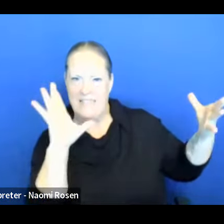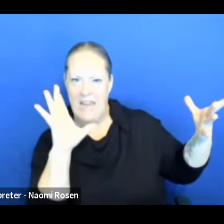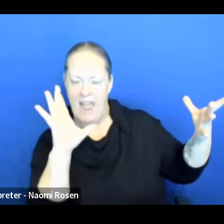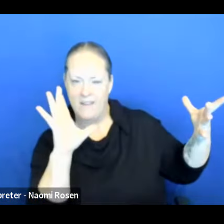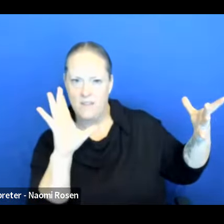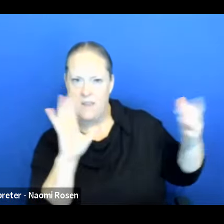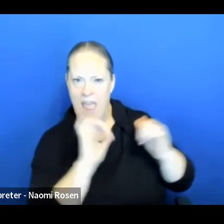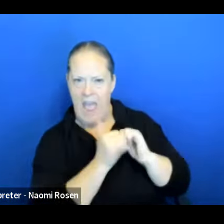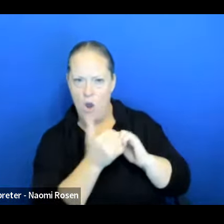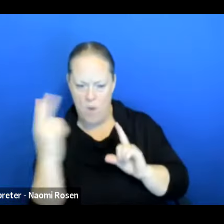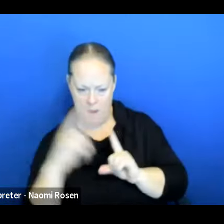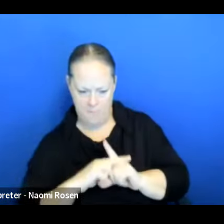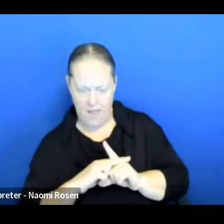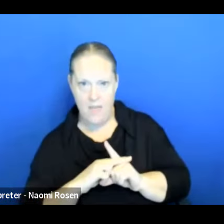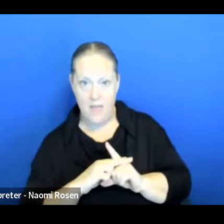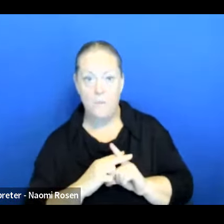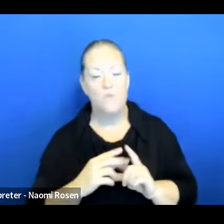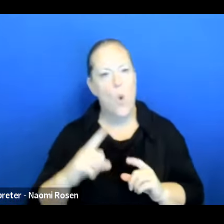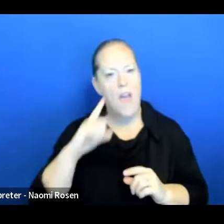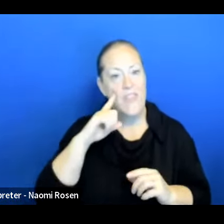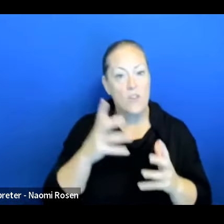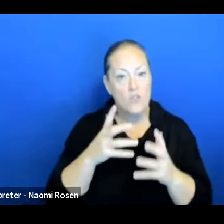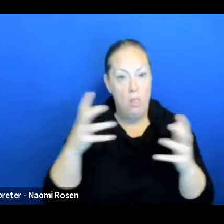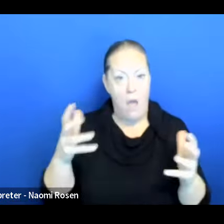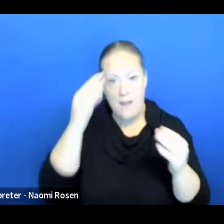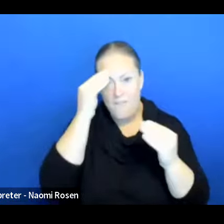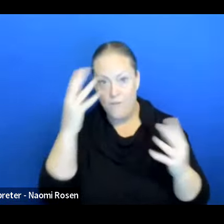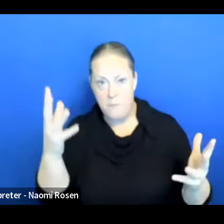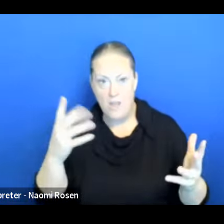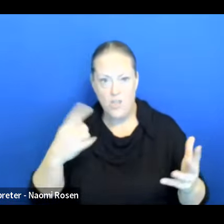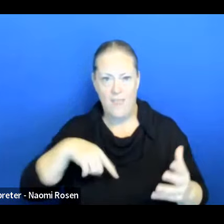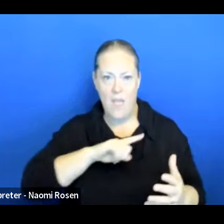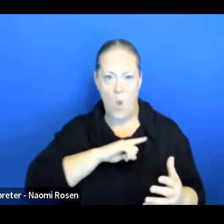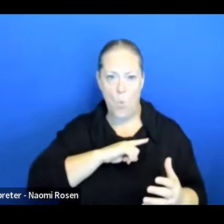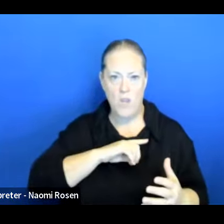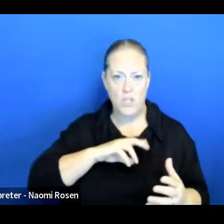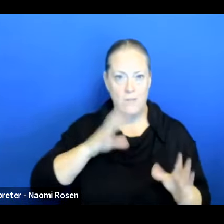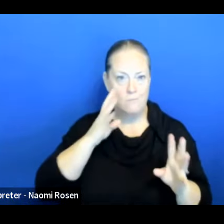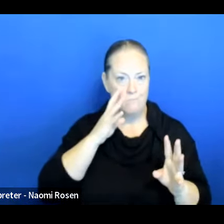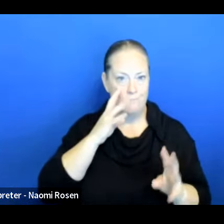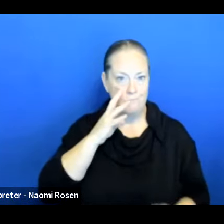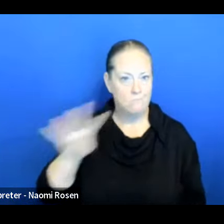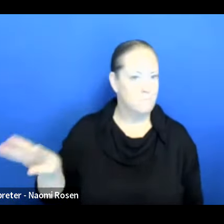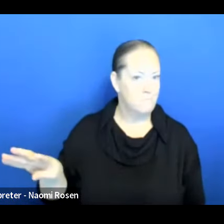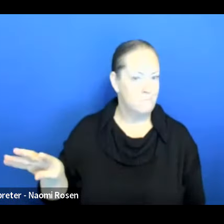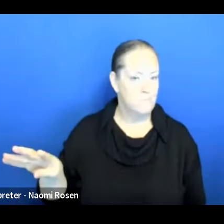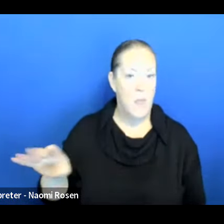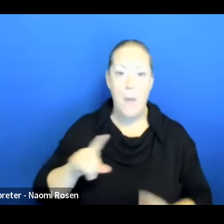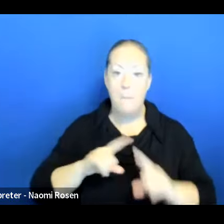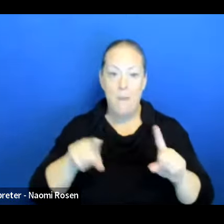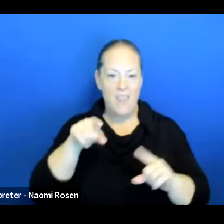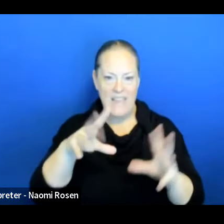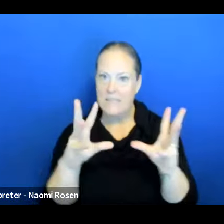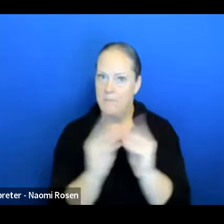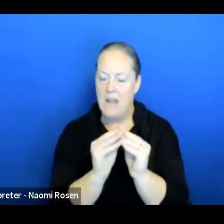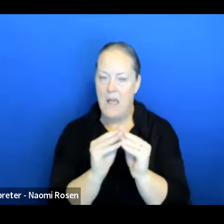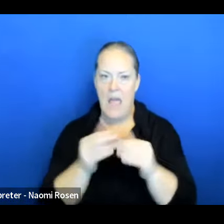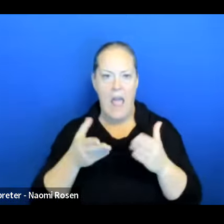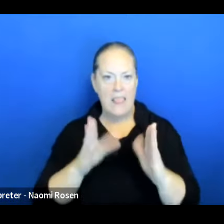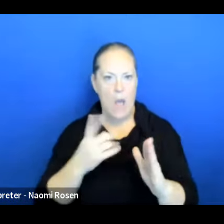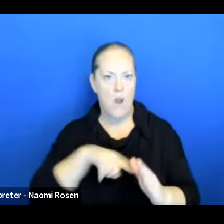it was a wealth of information that we just sometimes dim lights on, but it refocused us and allowed us to